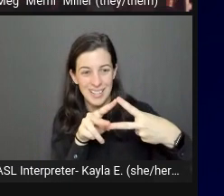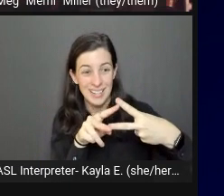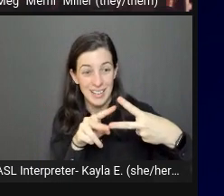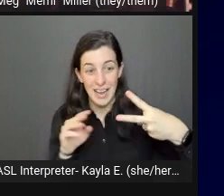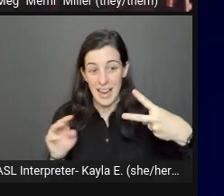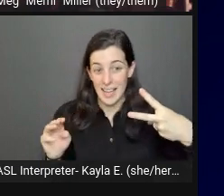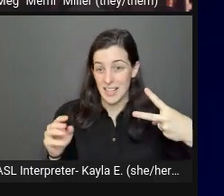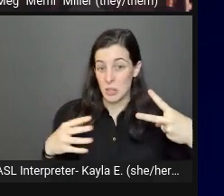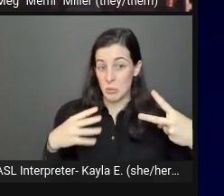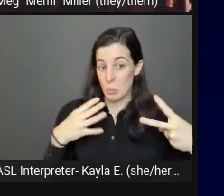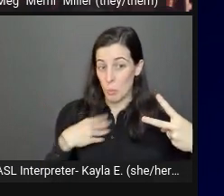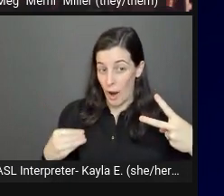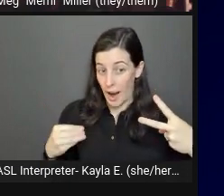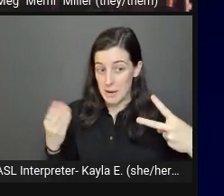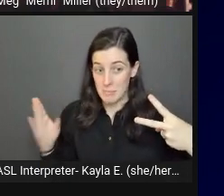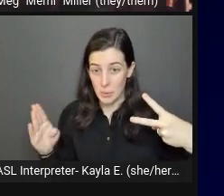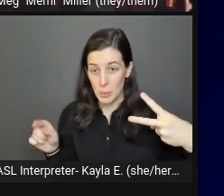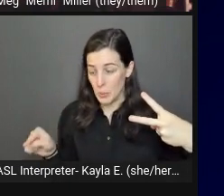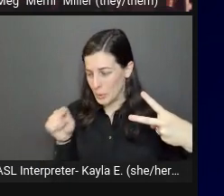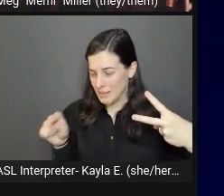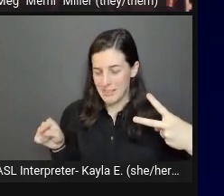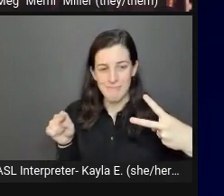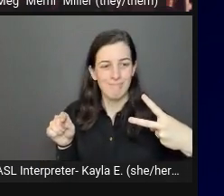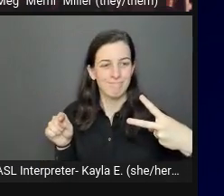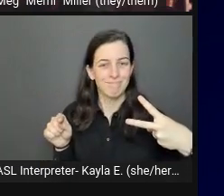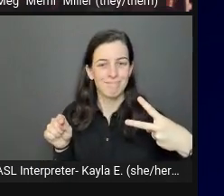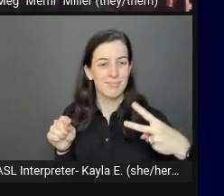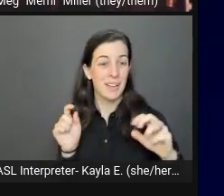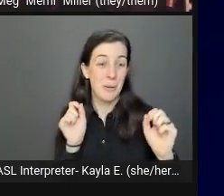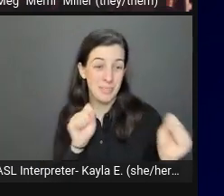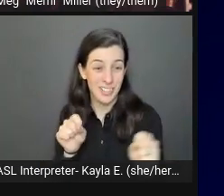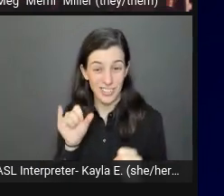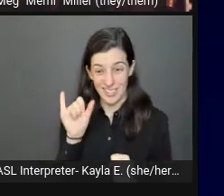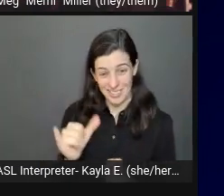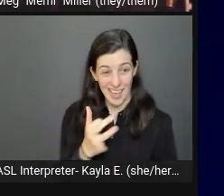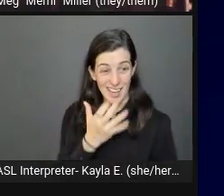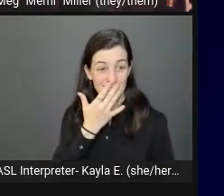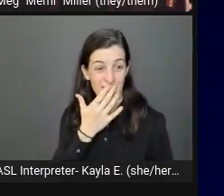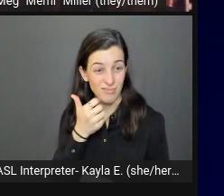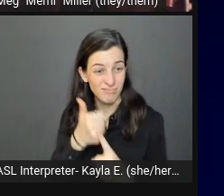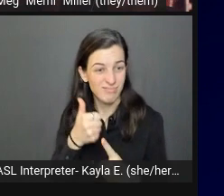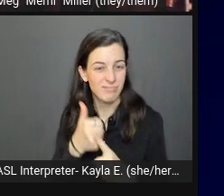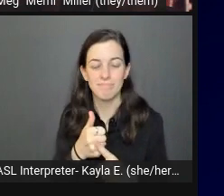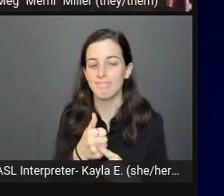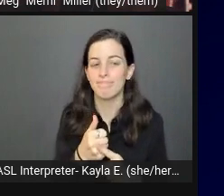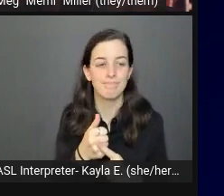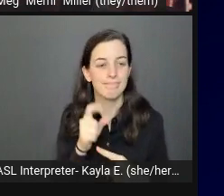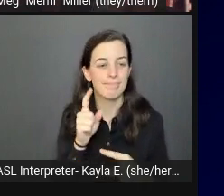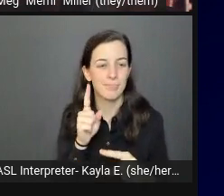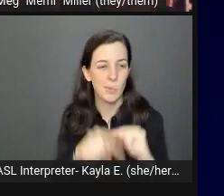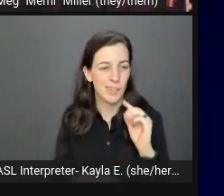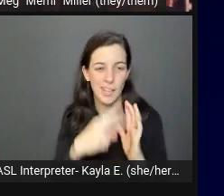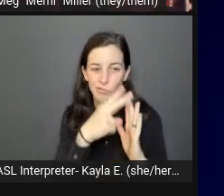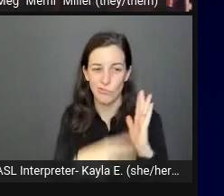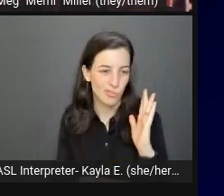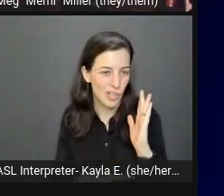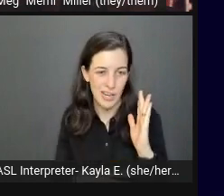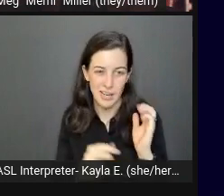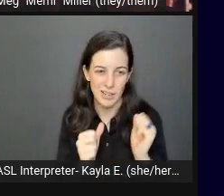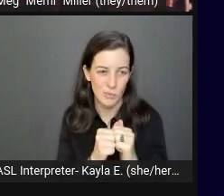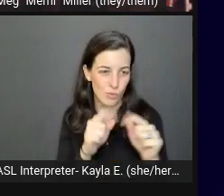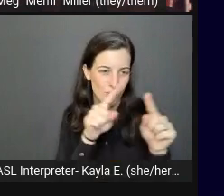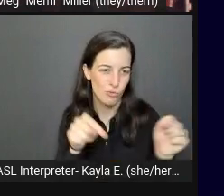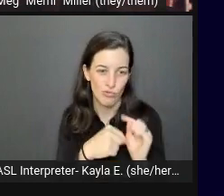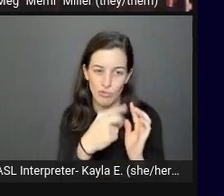against the background. This is potentially unreadable and can't be converted because it's rendered text. For this reason,